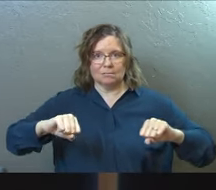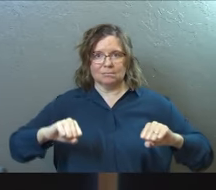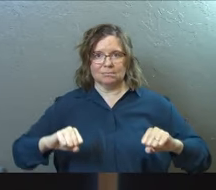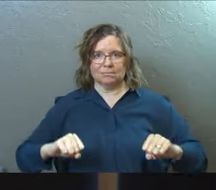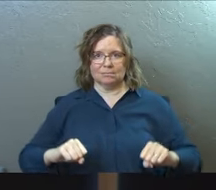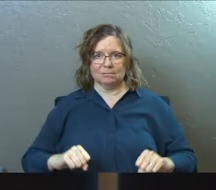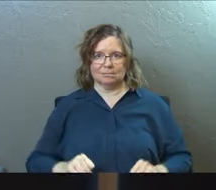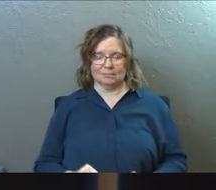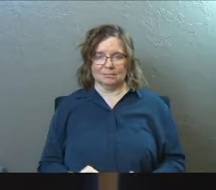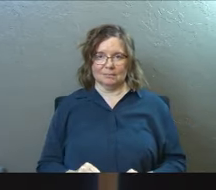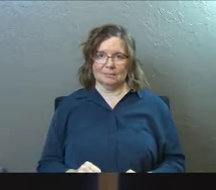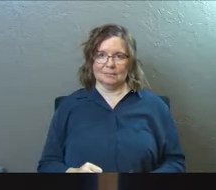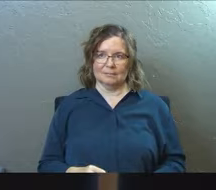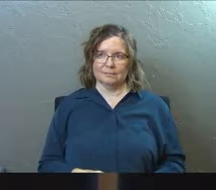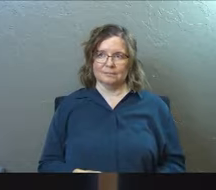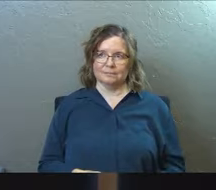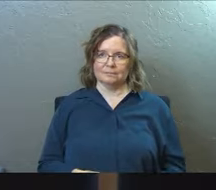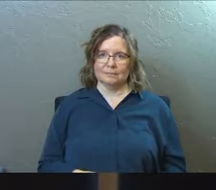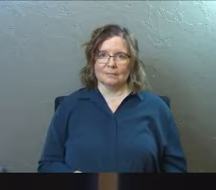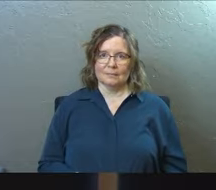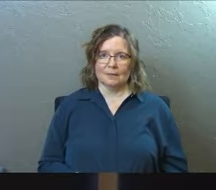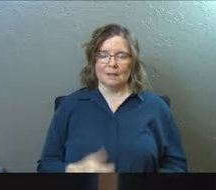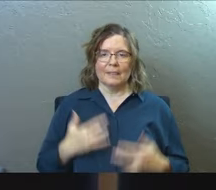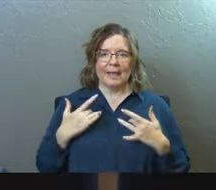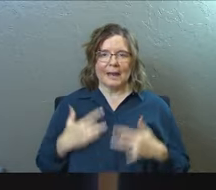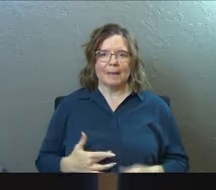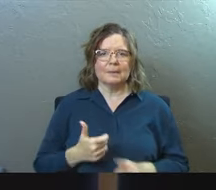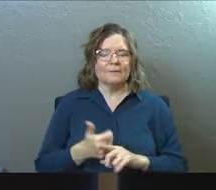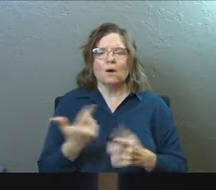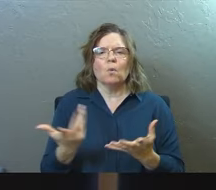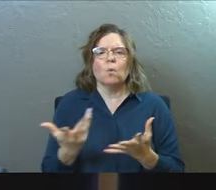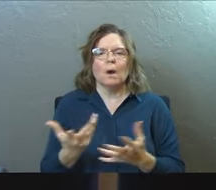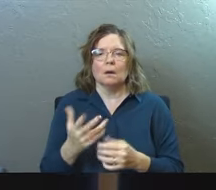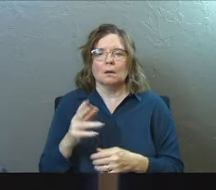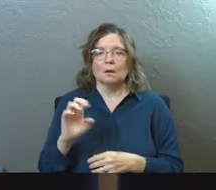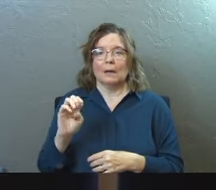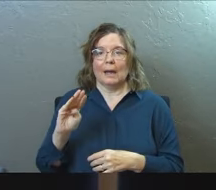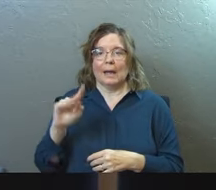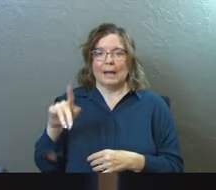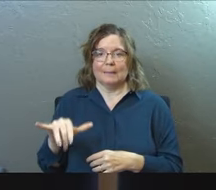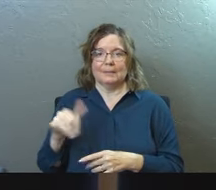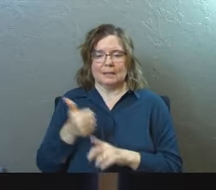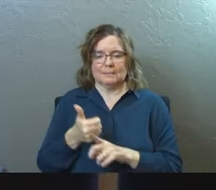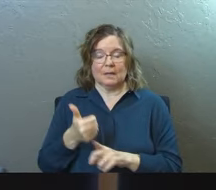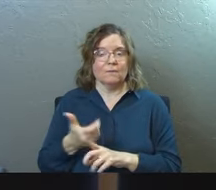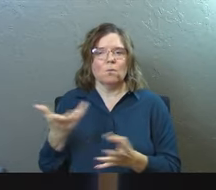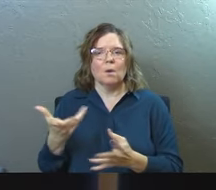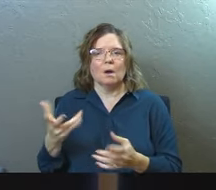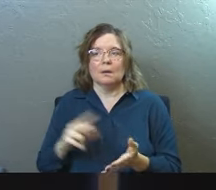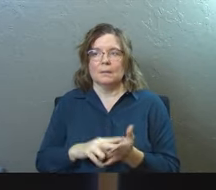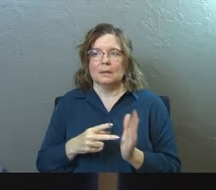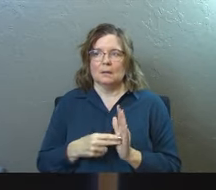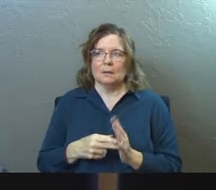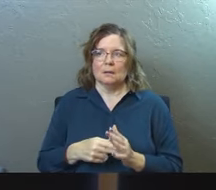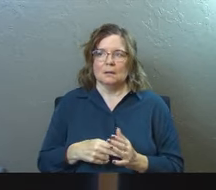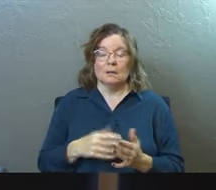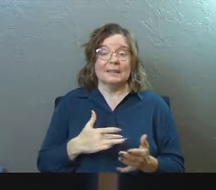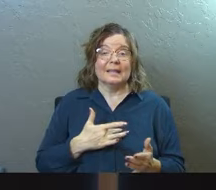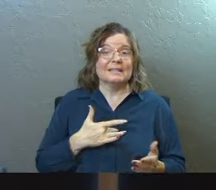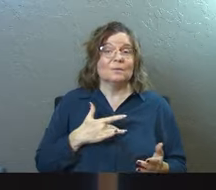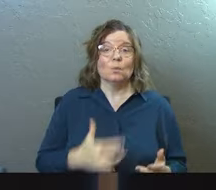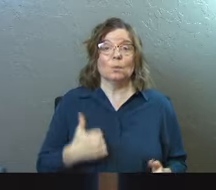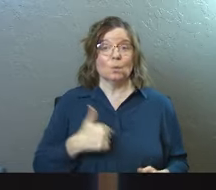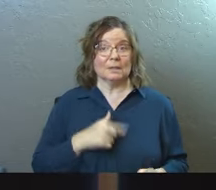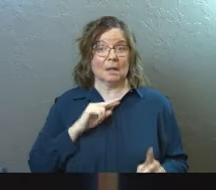They had to empty themselves. Empty themselves of what? Well, in most of our conversations don't we walk into them saying, the